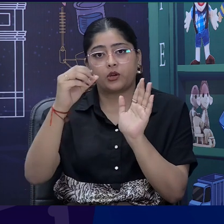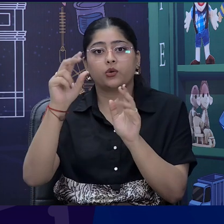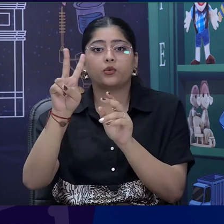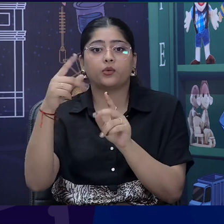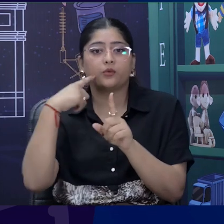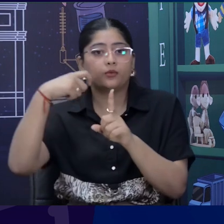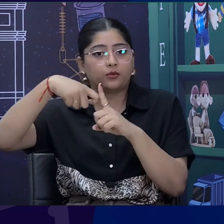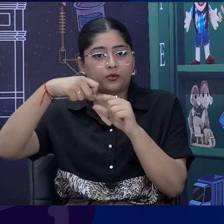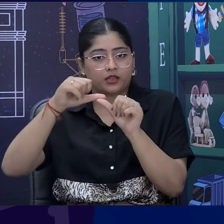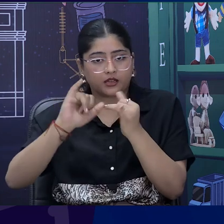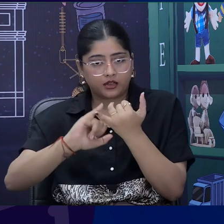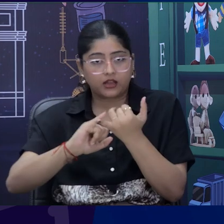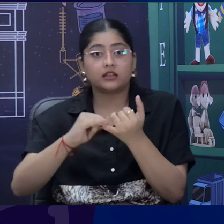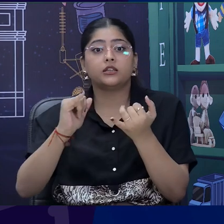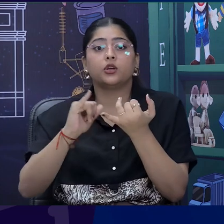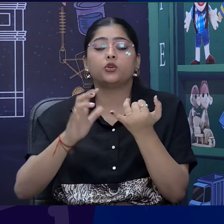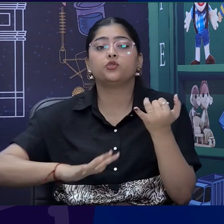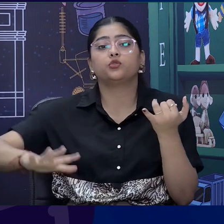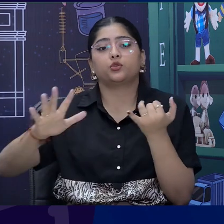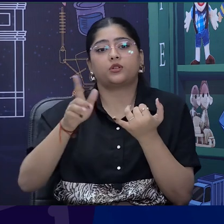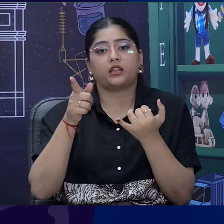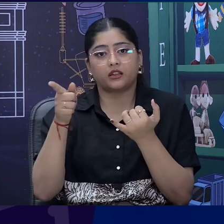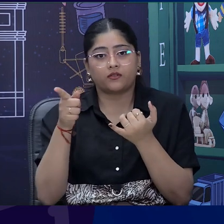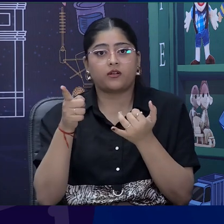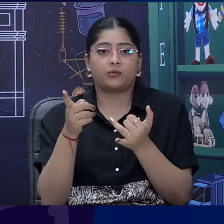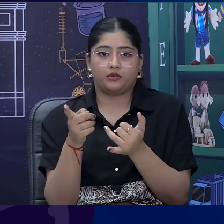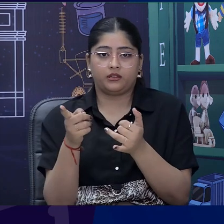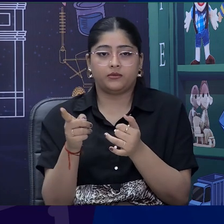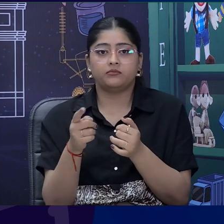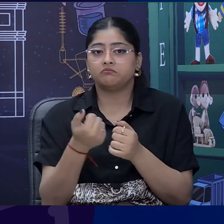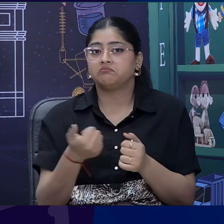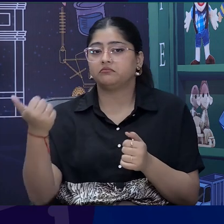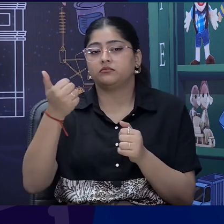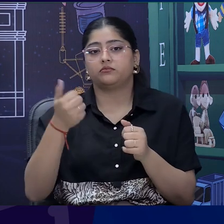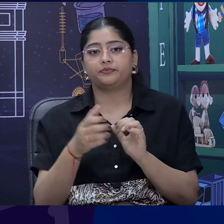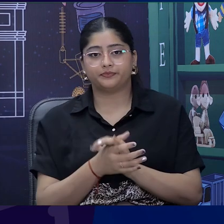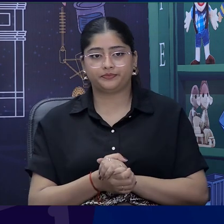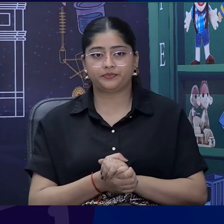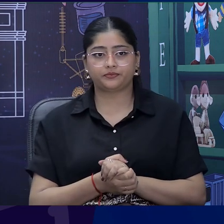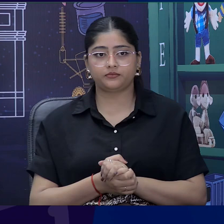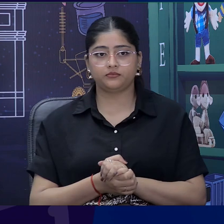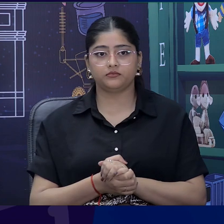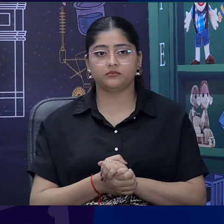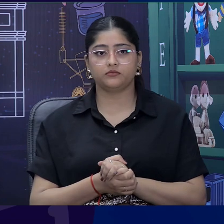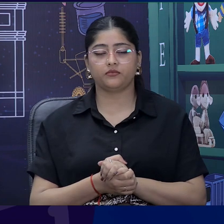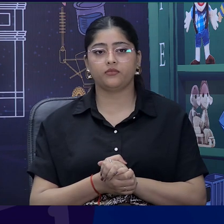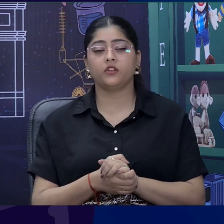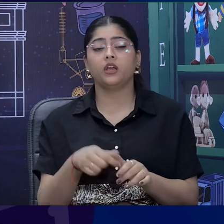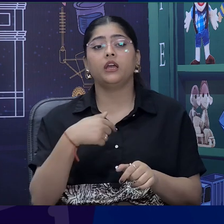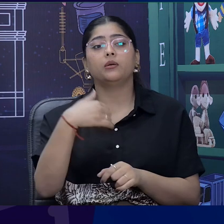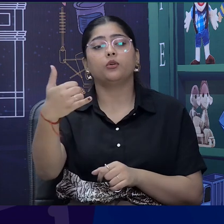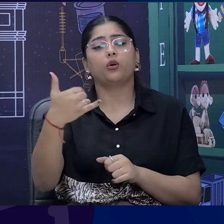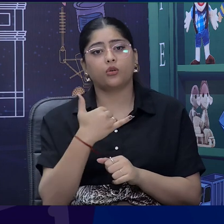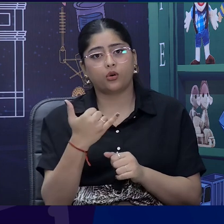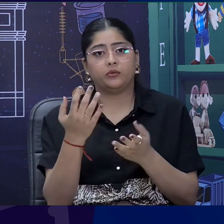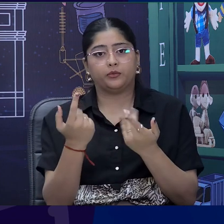And if you have any query related to this particular poem, you can reach out to us through our various mediums. You can call us on